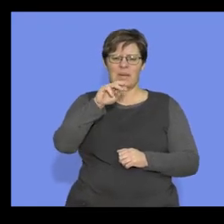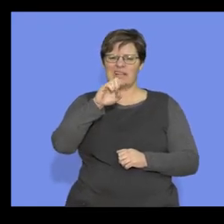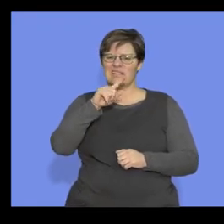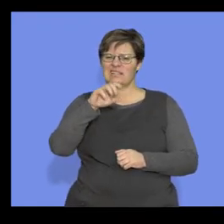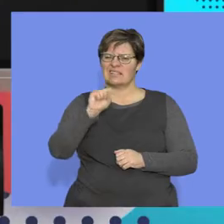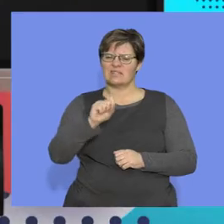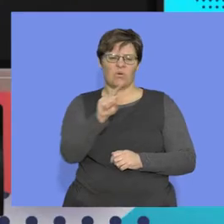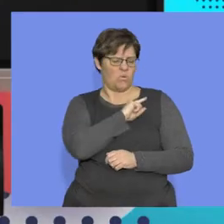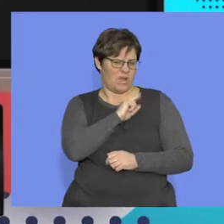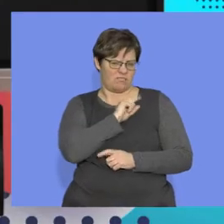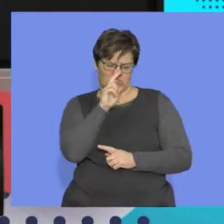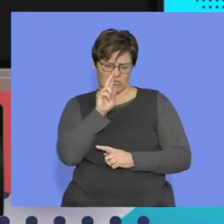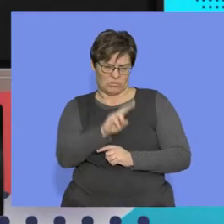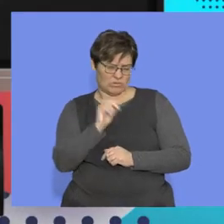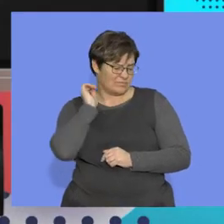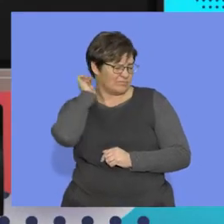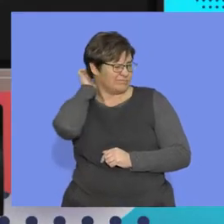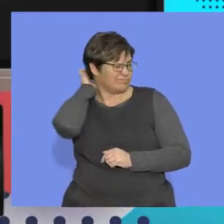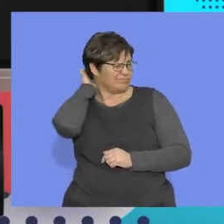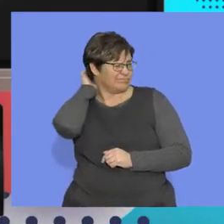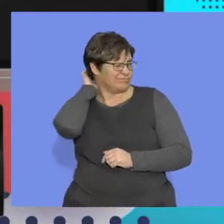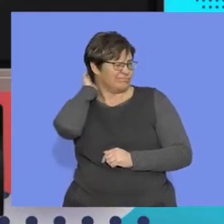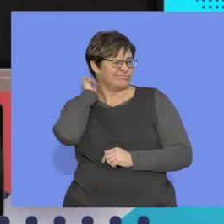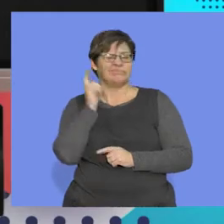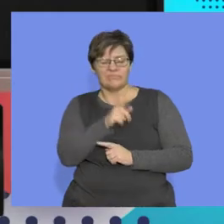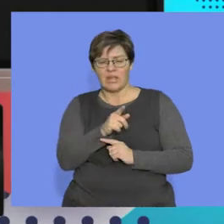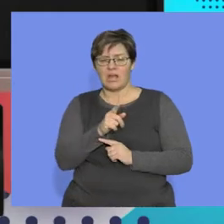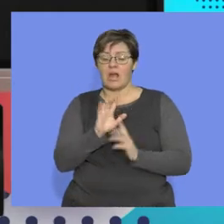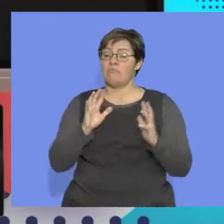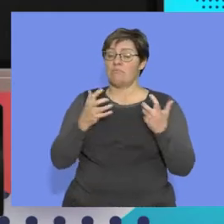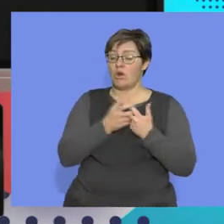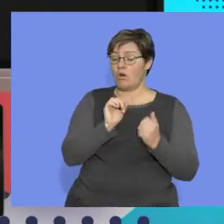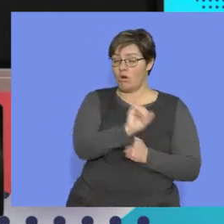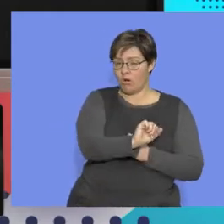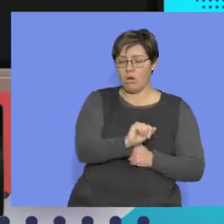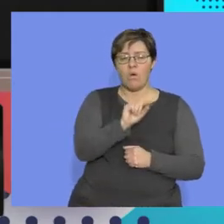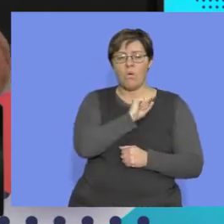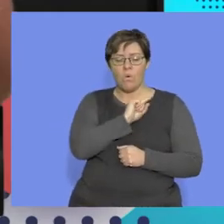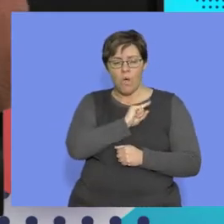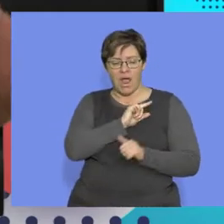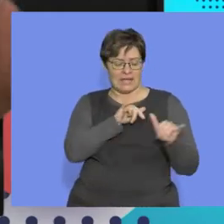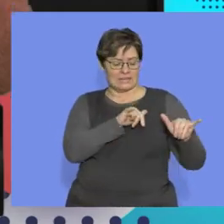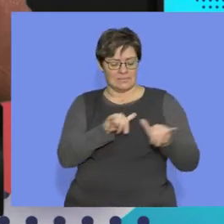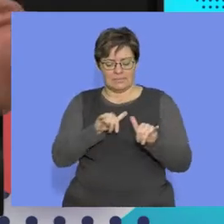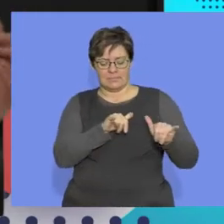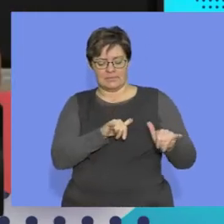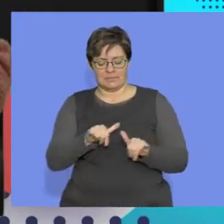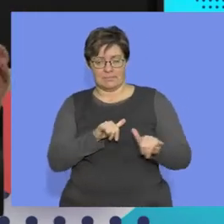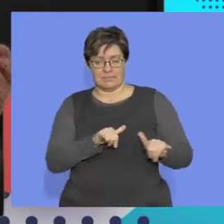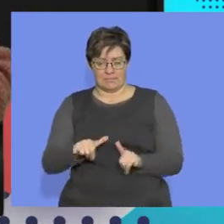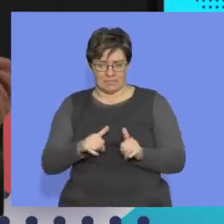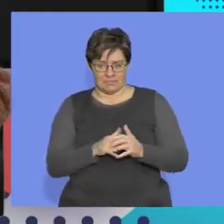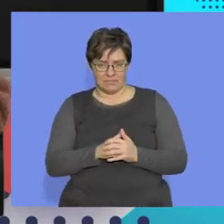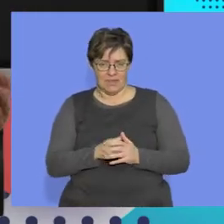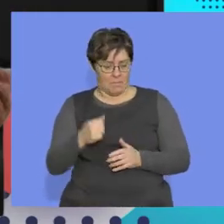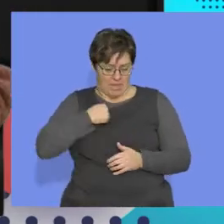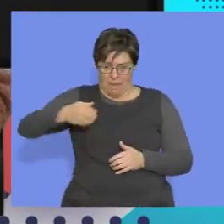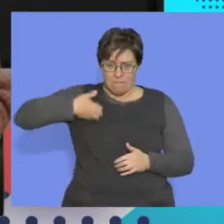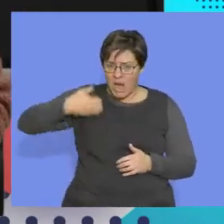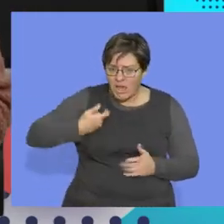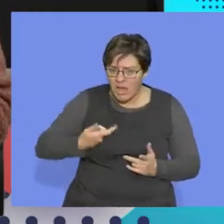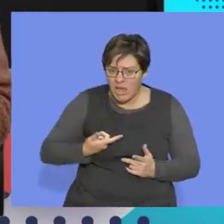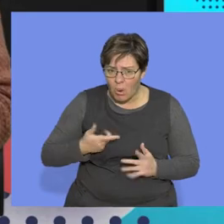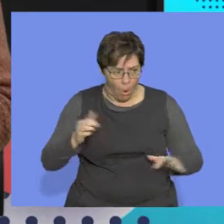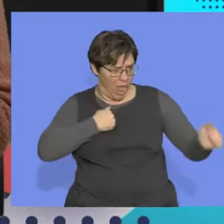primates? Let's have a look. We belong to a primate because we have things in common. Not because